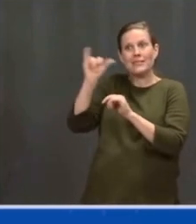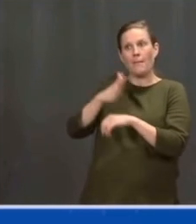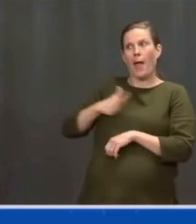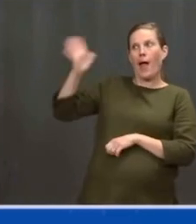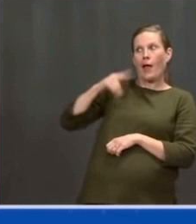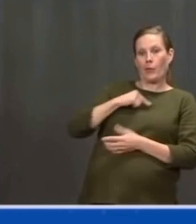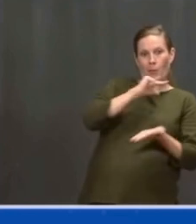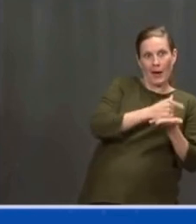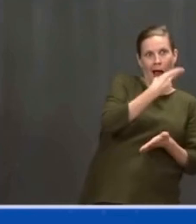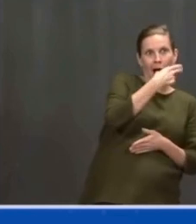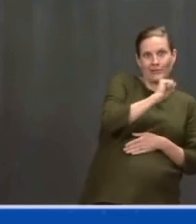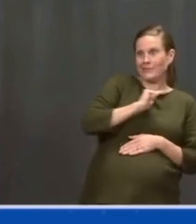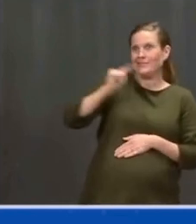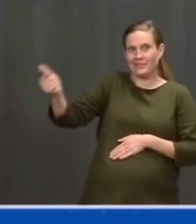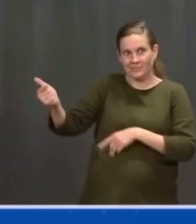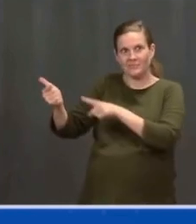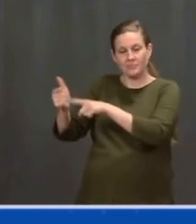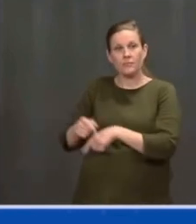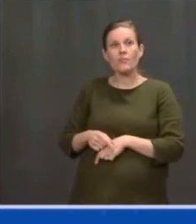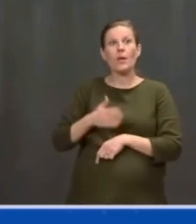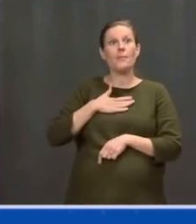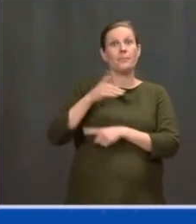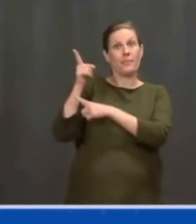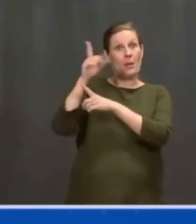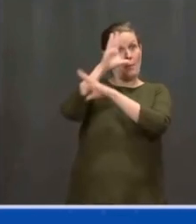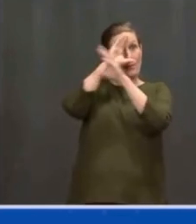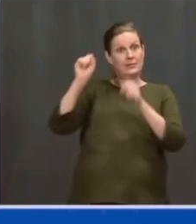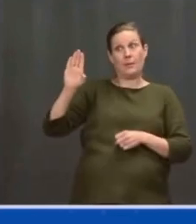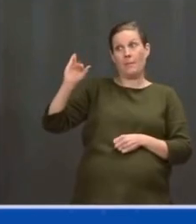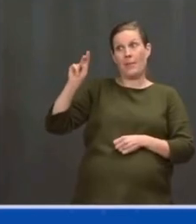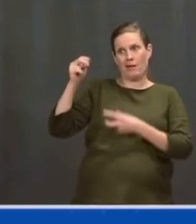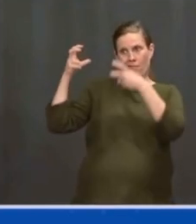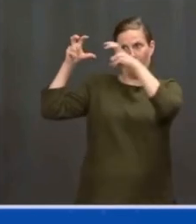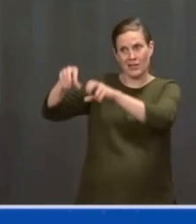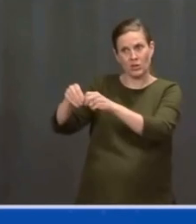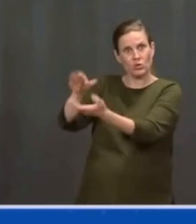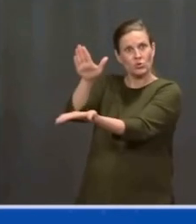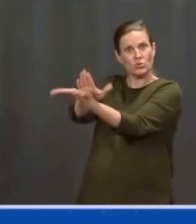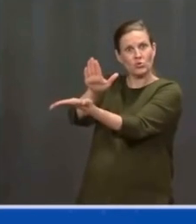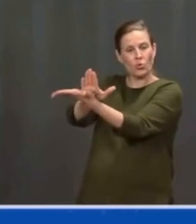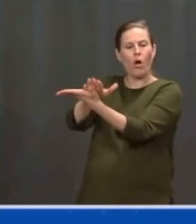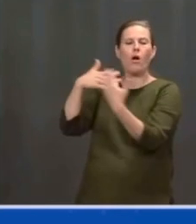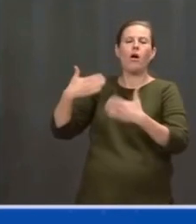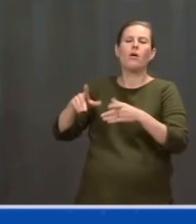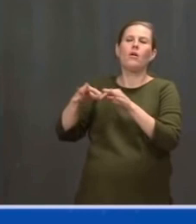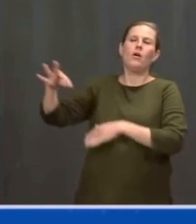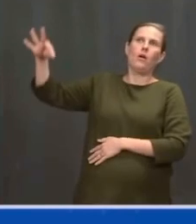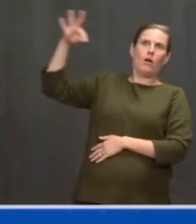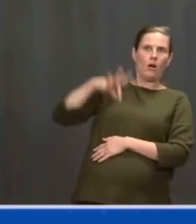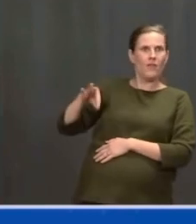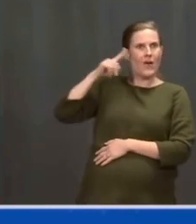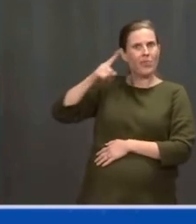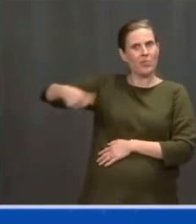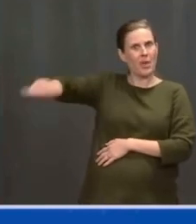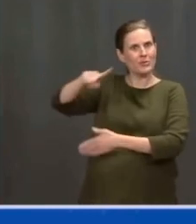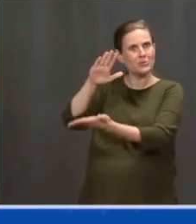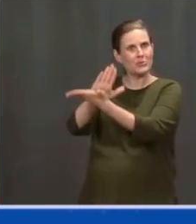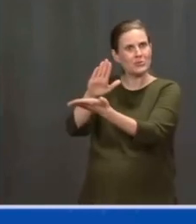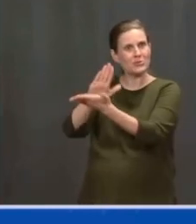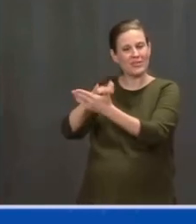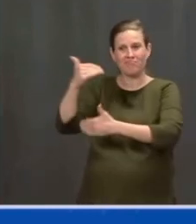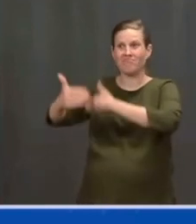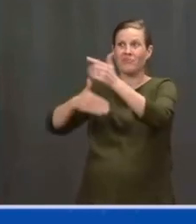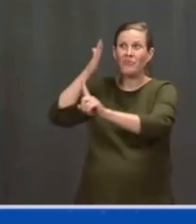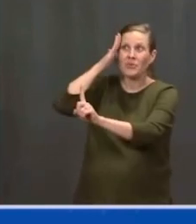Biden is talking about would mean so much to his school and to his students, both now and in the years to come. For example,